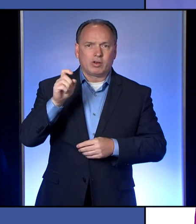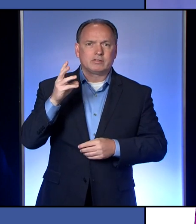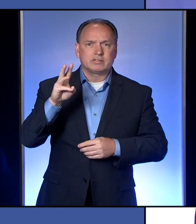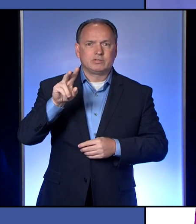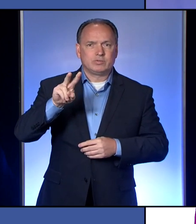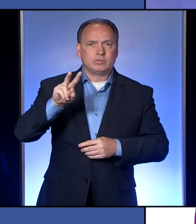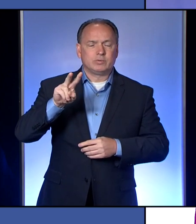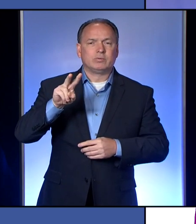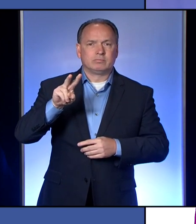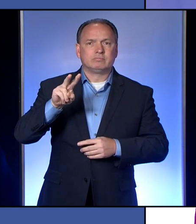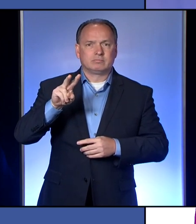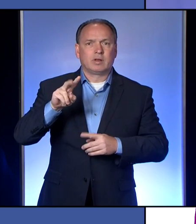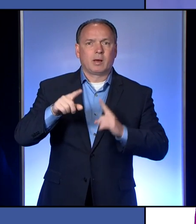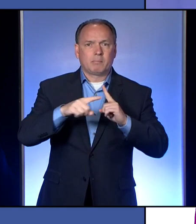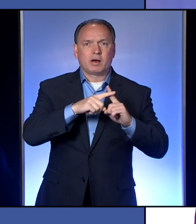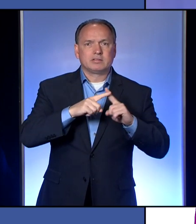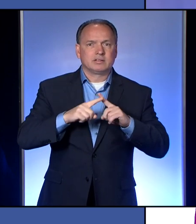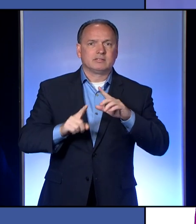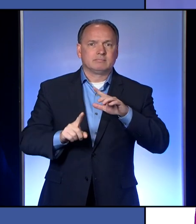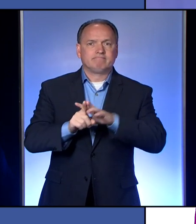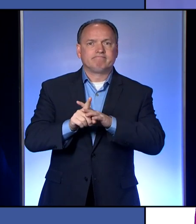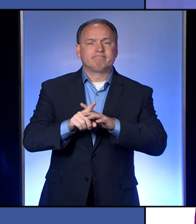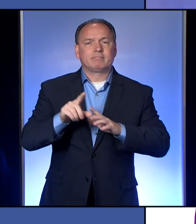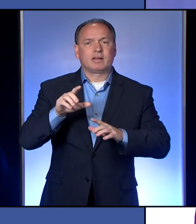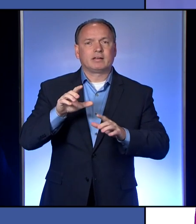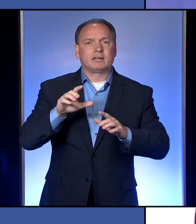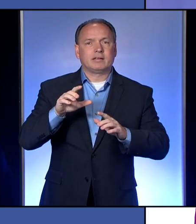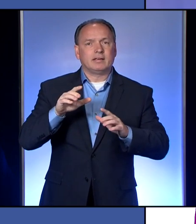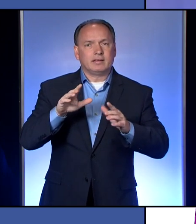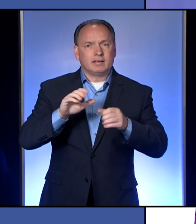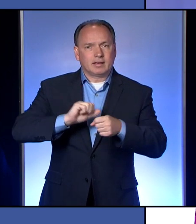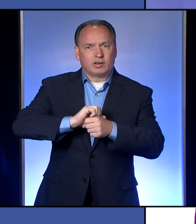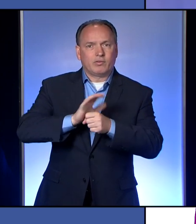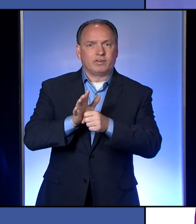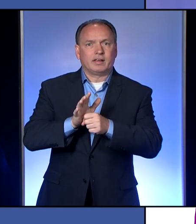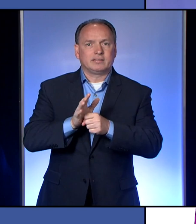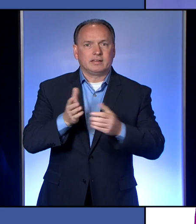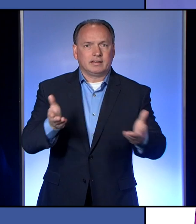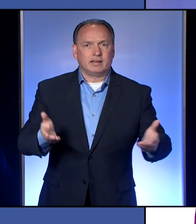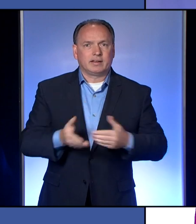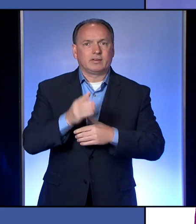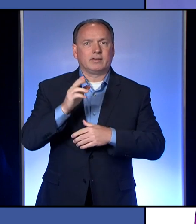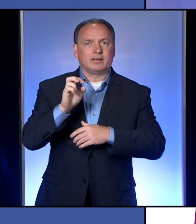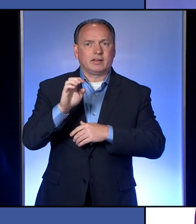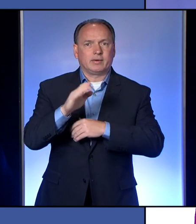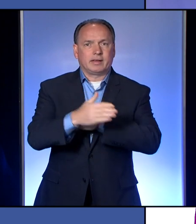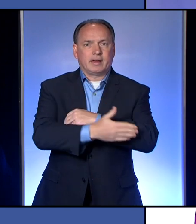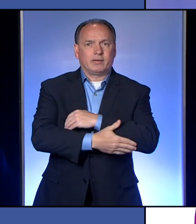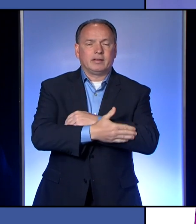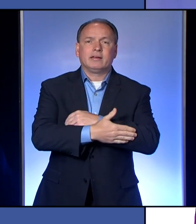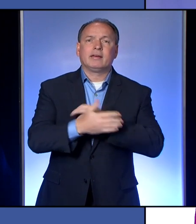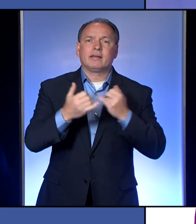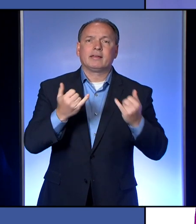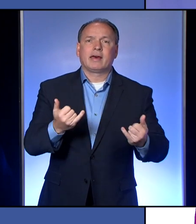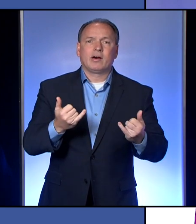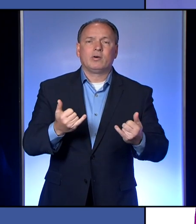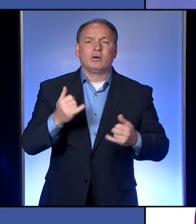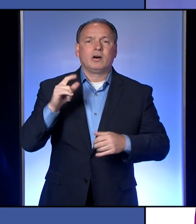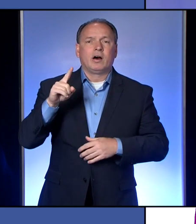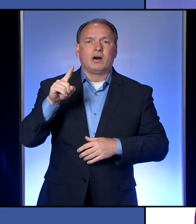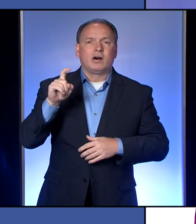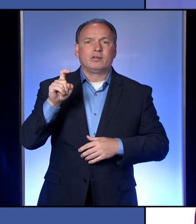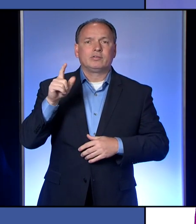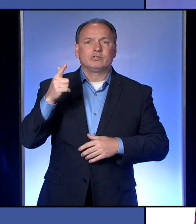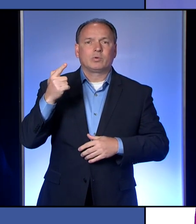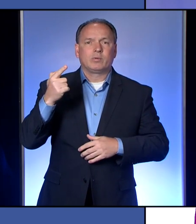cumulative cases here in Erie County of positive COVID-19, and now we have 121 recovered